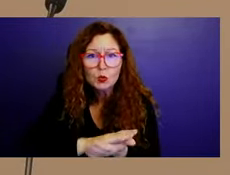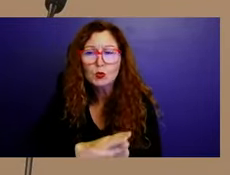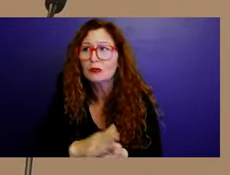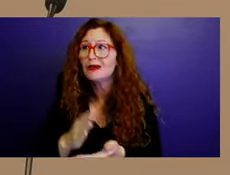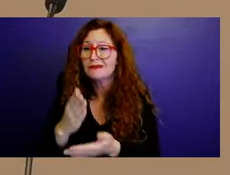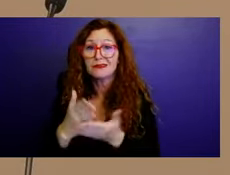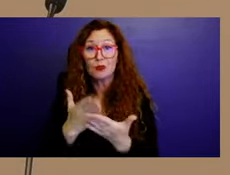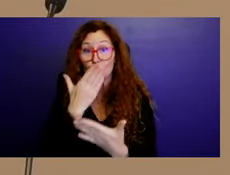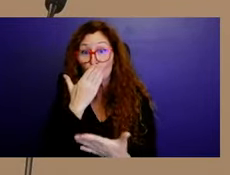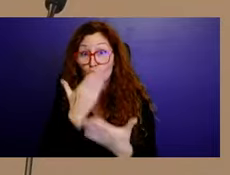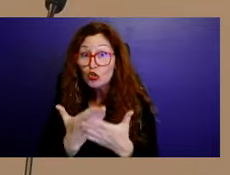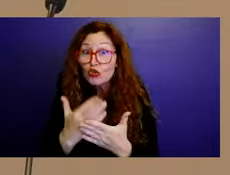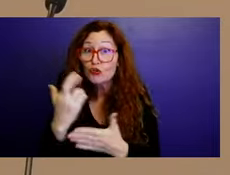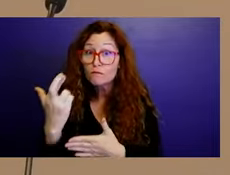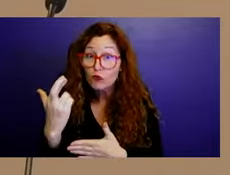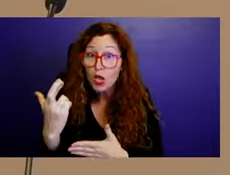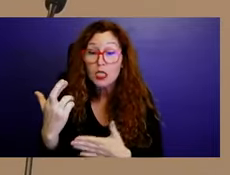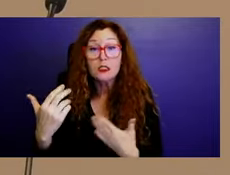a lot to get in.